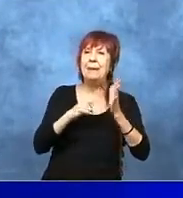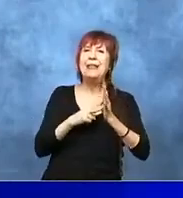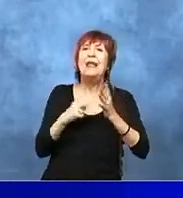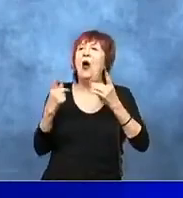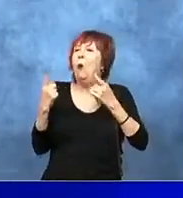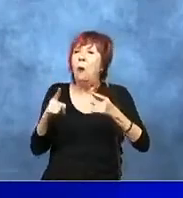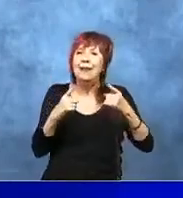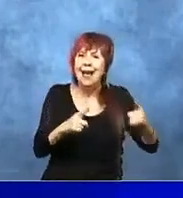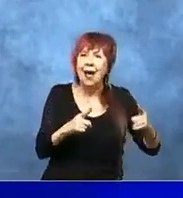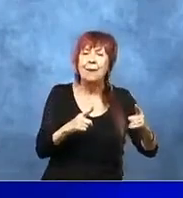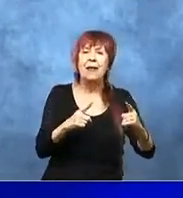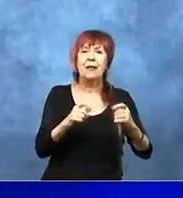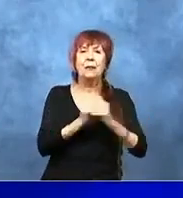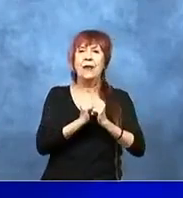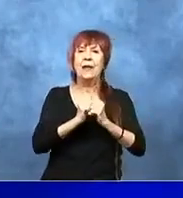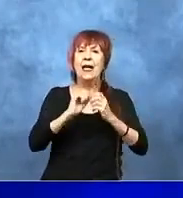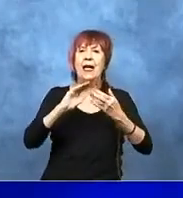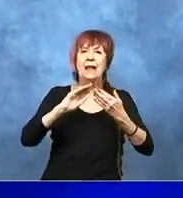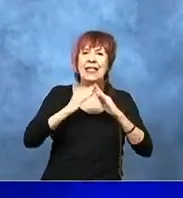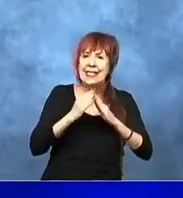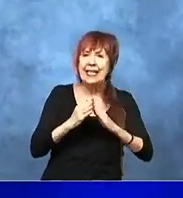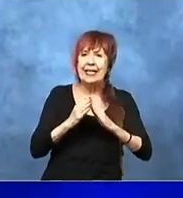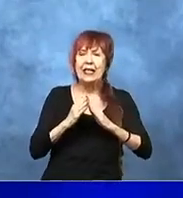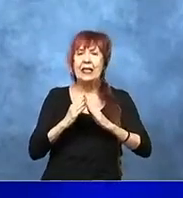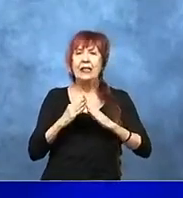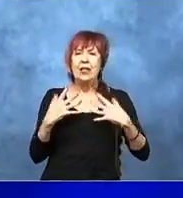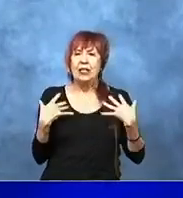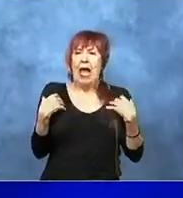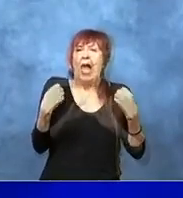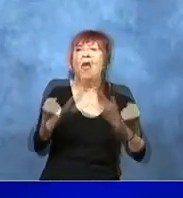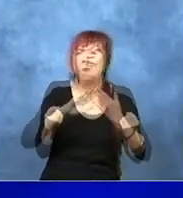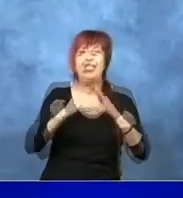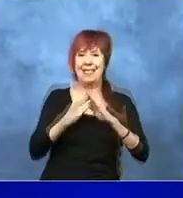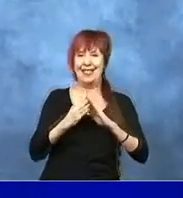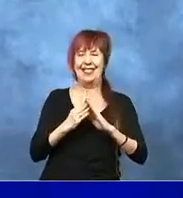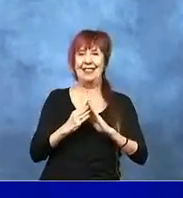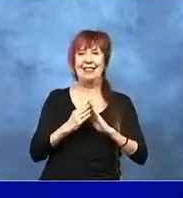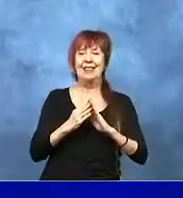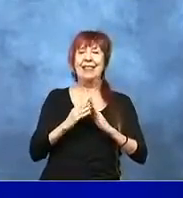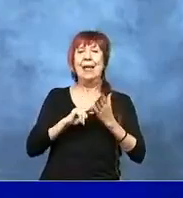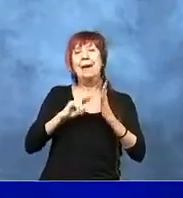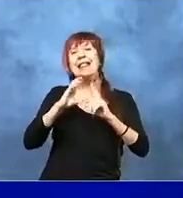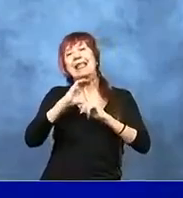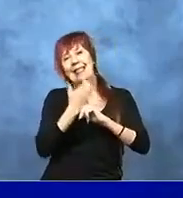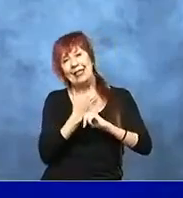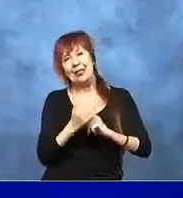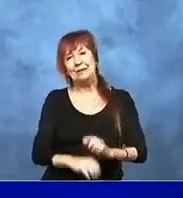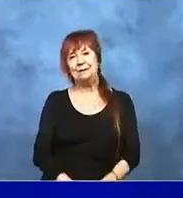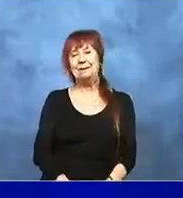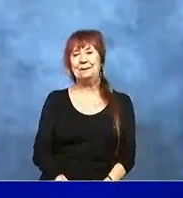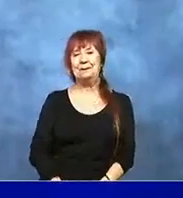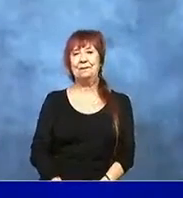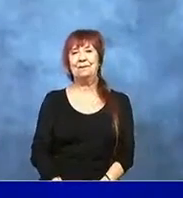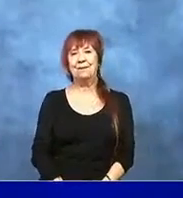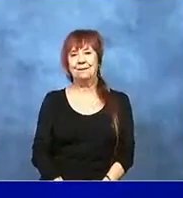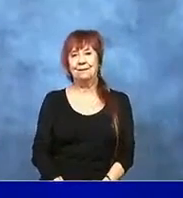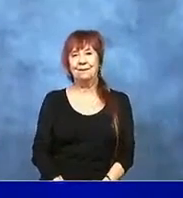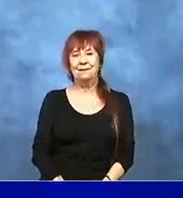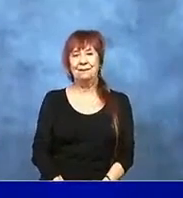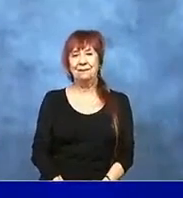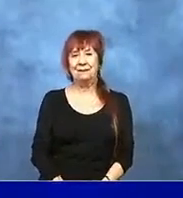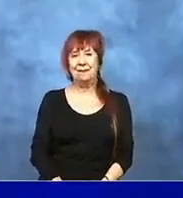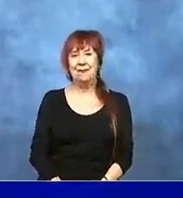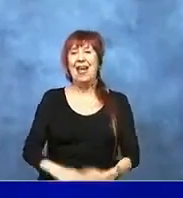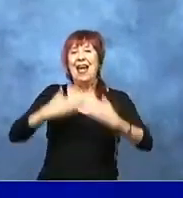the people of Los Angeles in this sacred space, where all are represented and work to restore